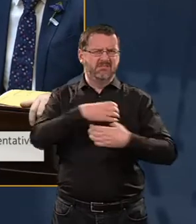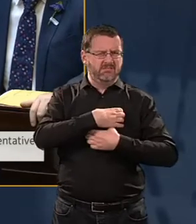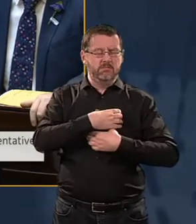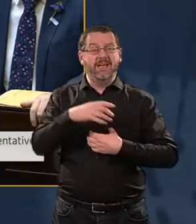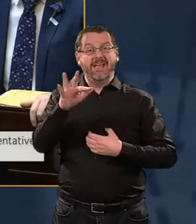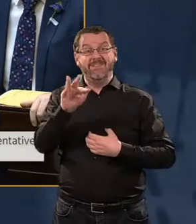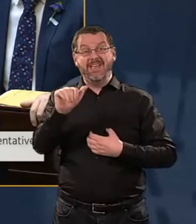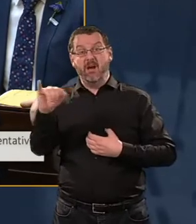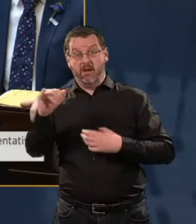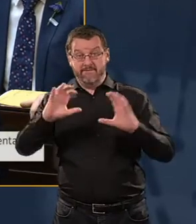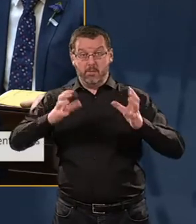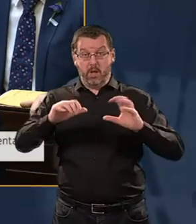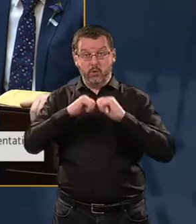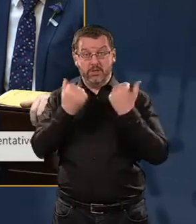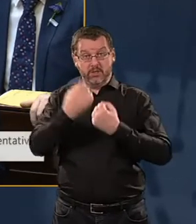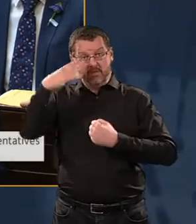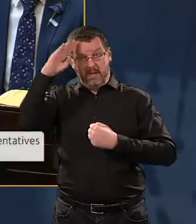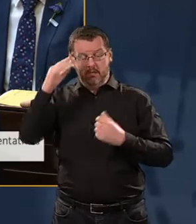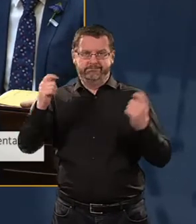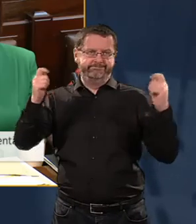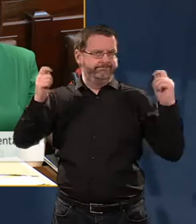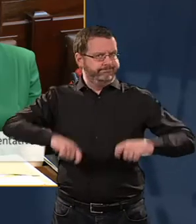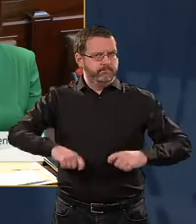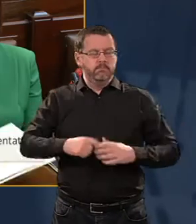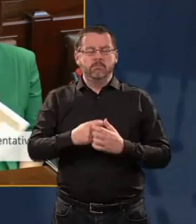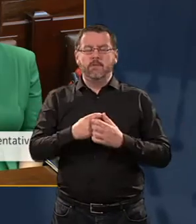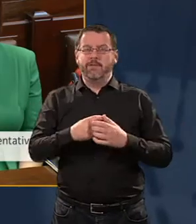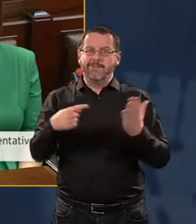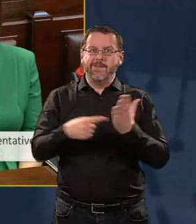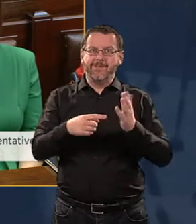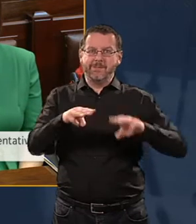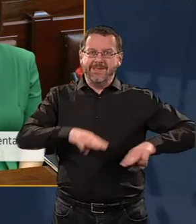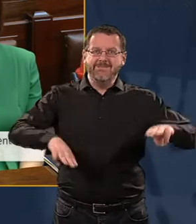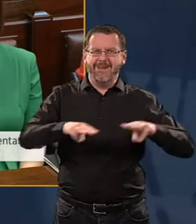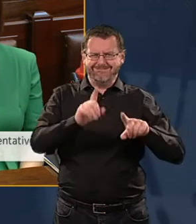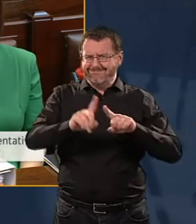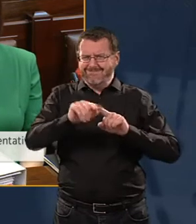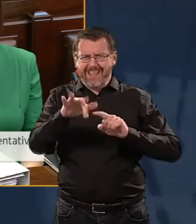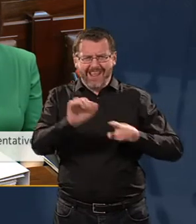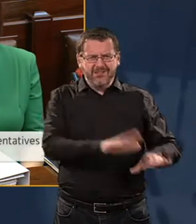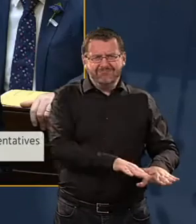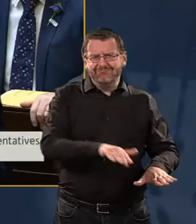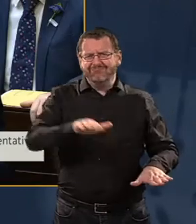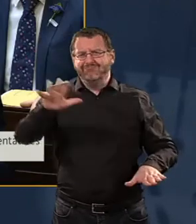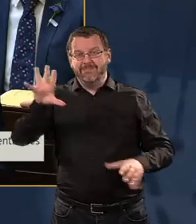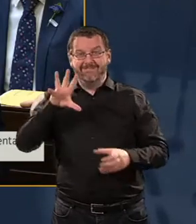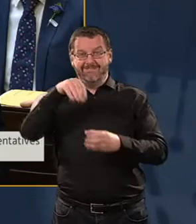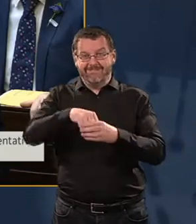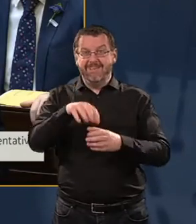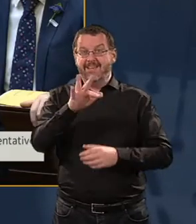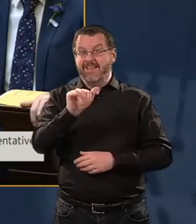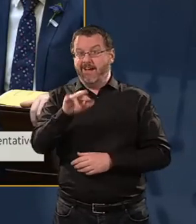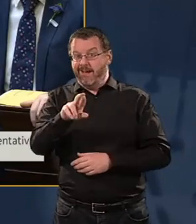Association of Ireland. Thousands of our people at all ages participate in FEI